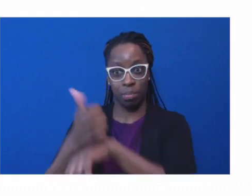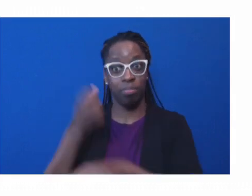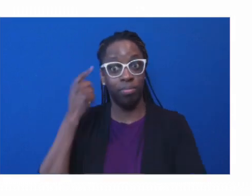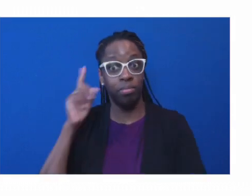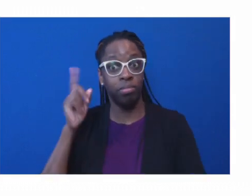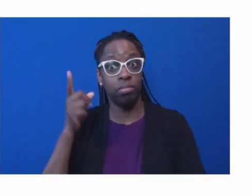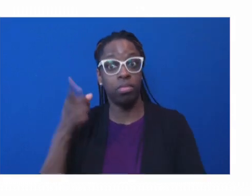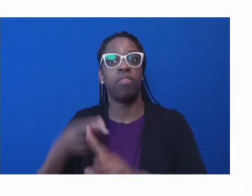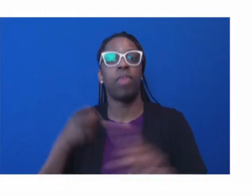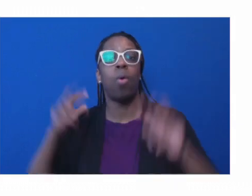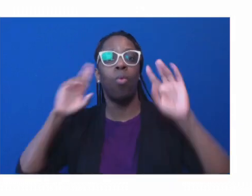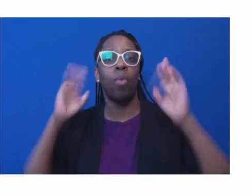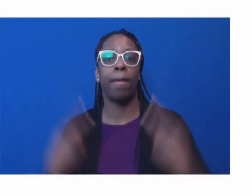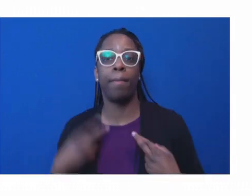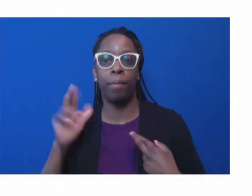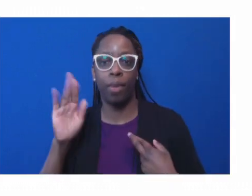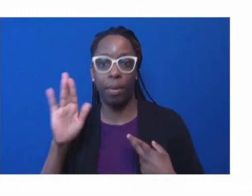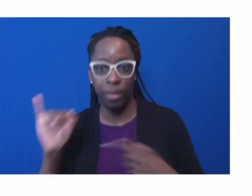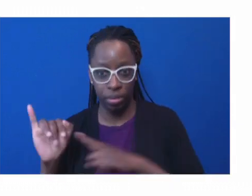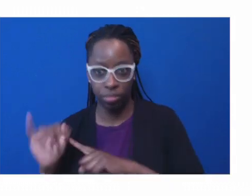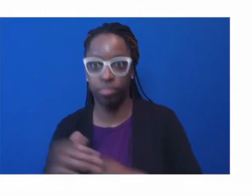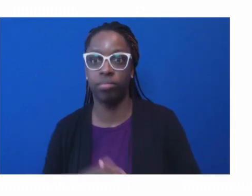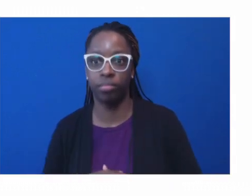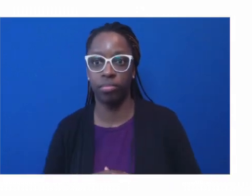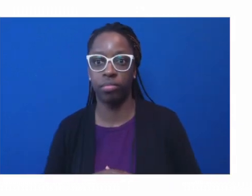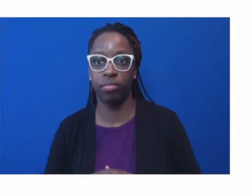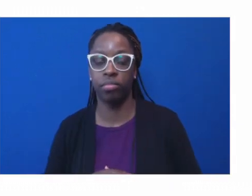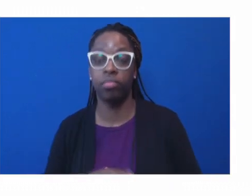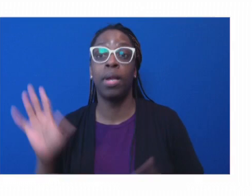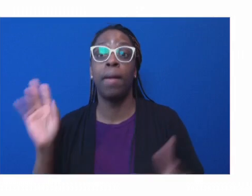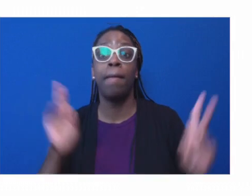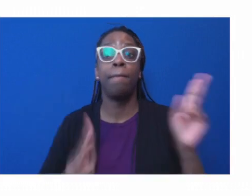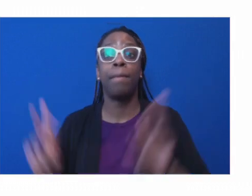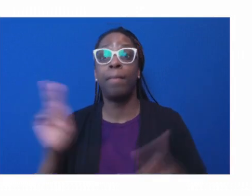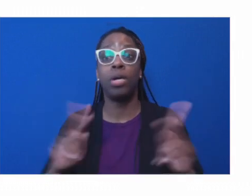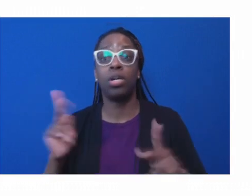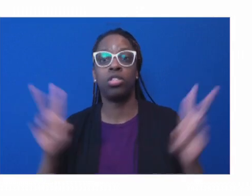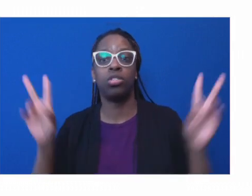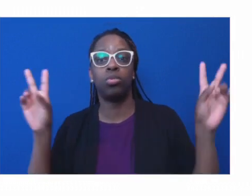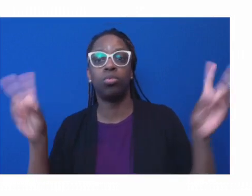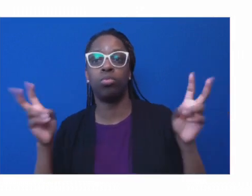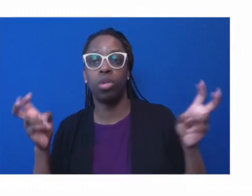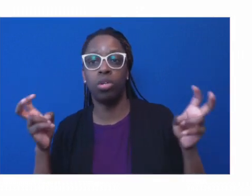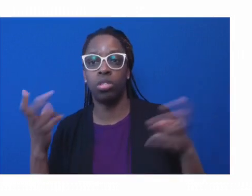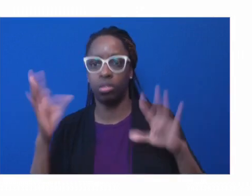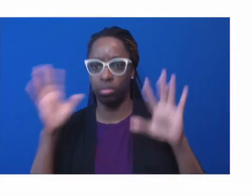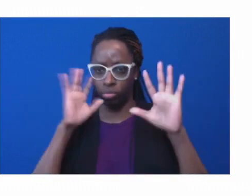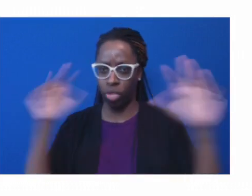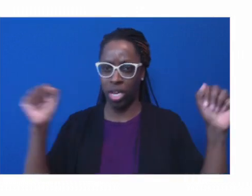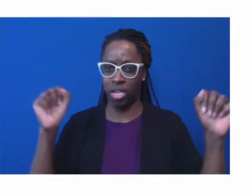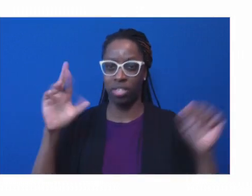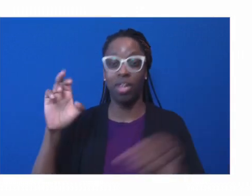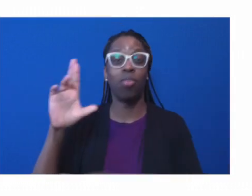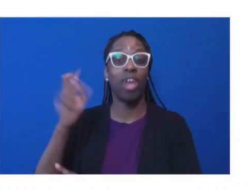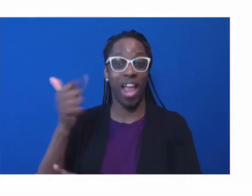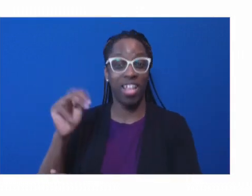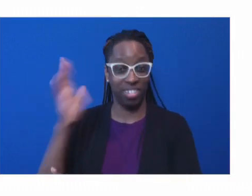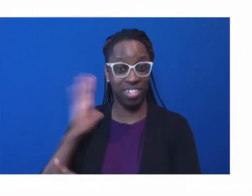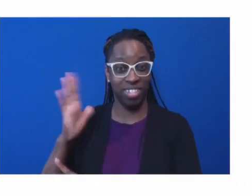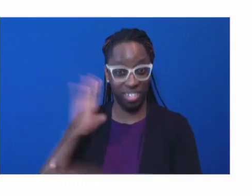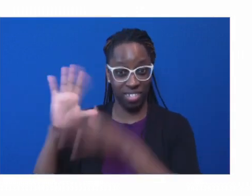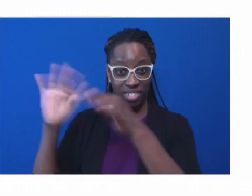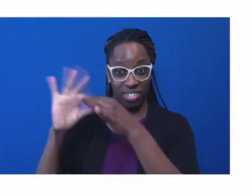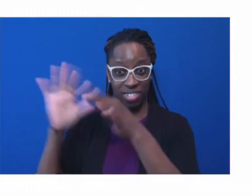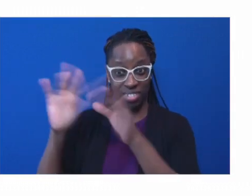Reagan for a variation on the theme, as well as Congressman John Lewis, a disrupter in his own lifetime, who often called